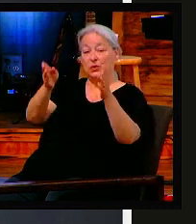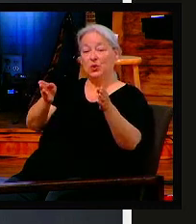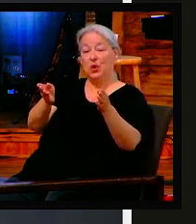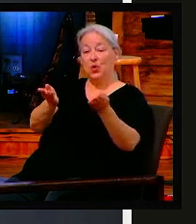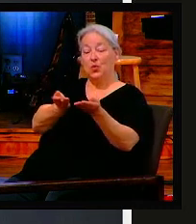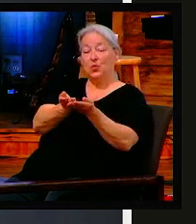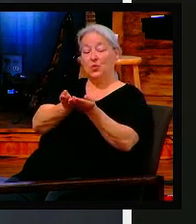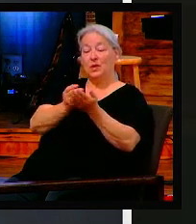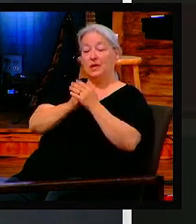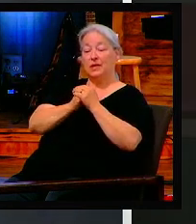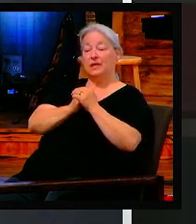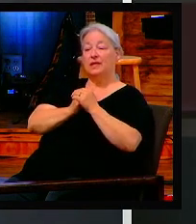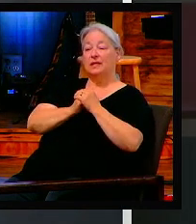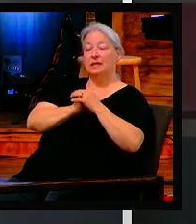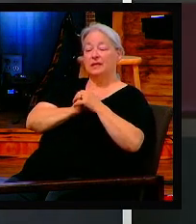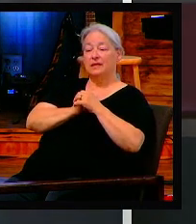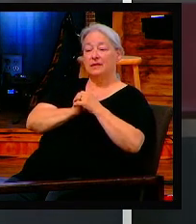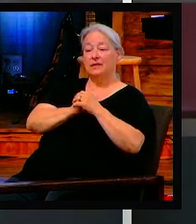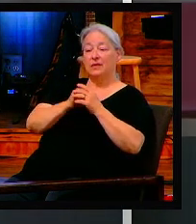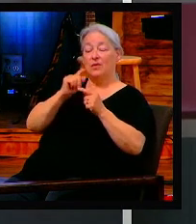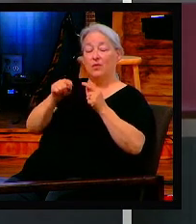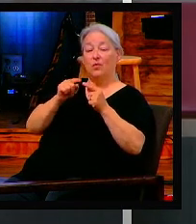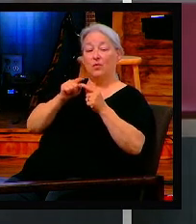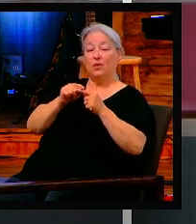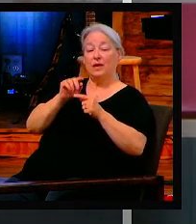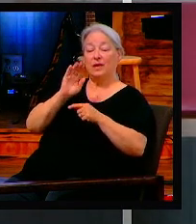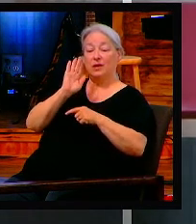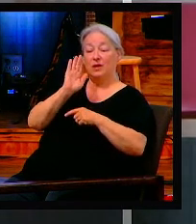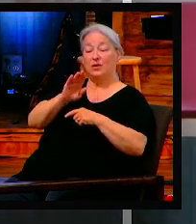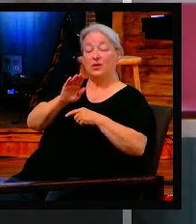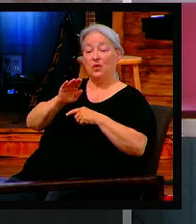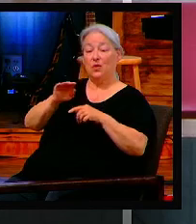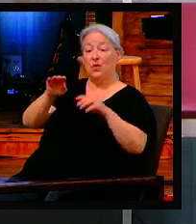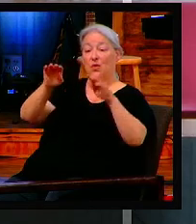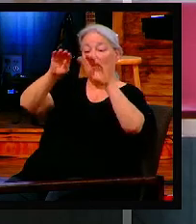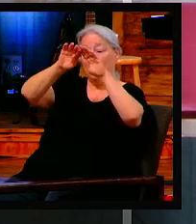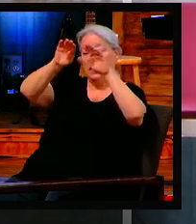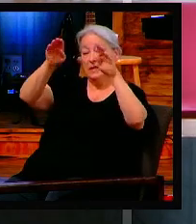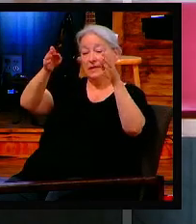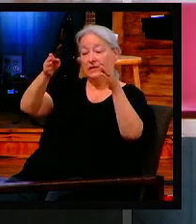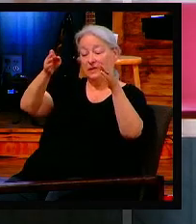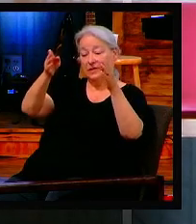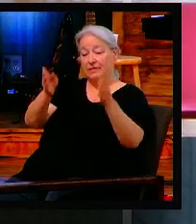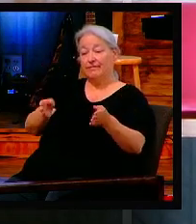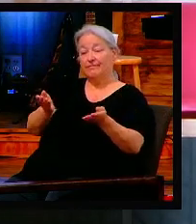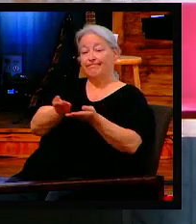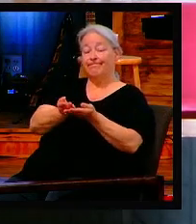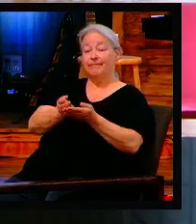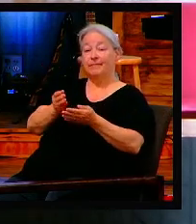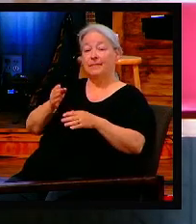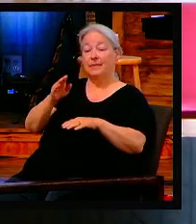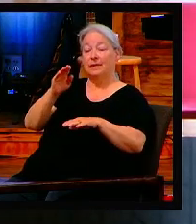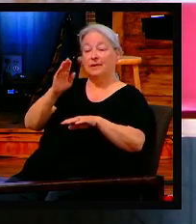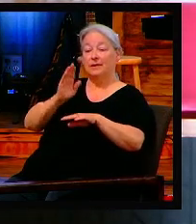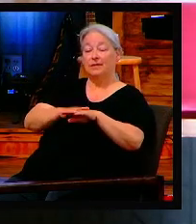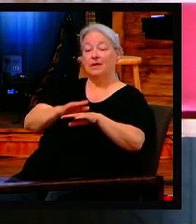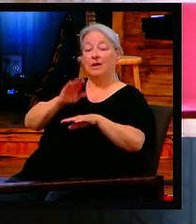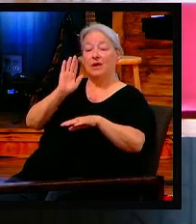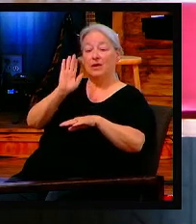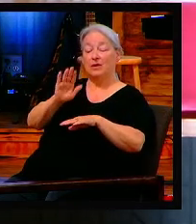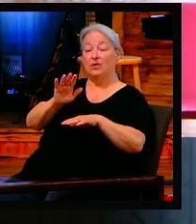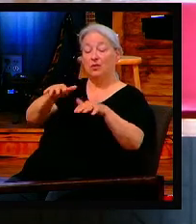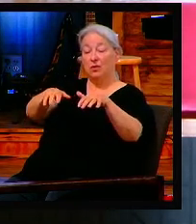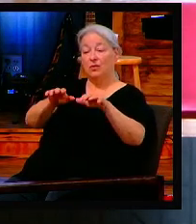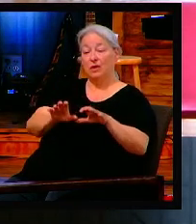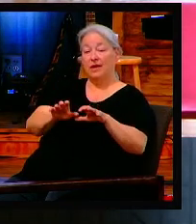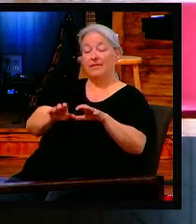when your gravestone is placed on your grave, what will people remember you for?